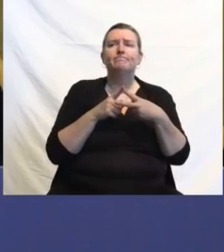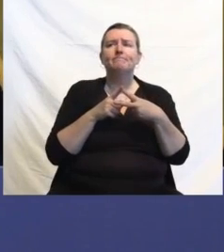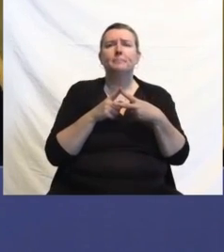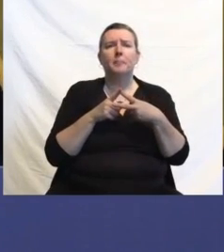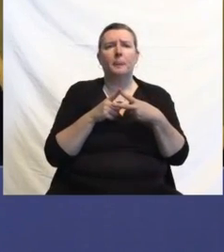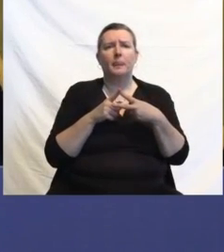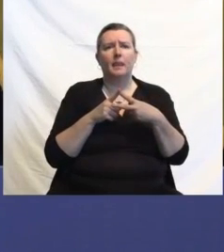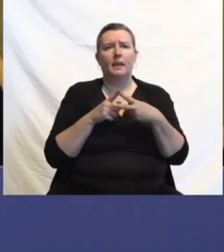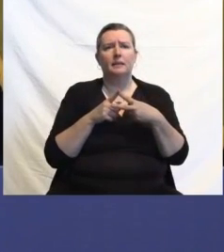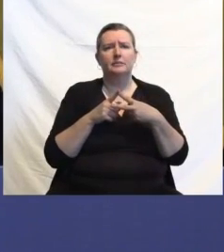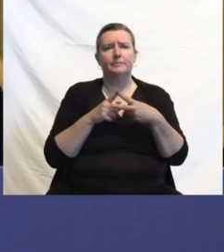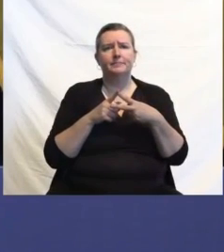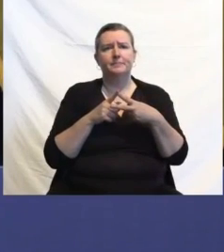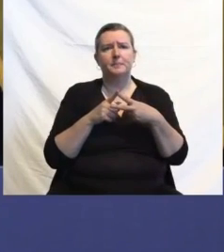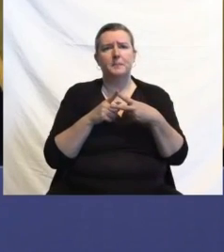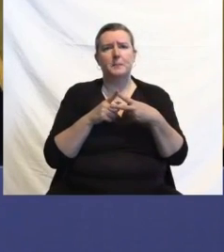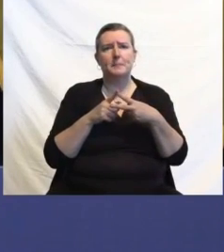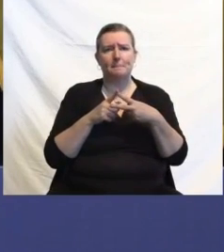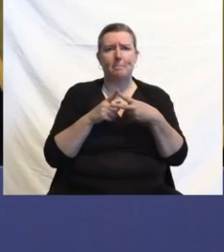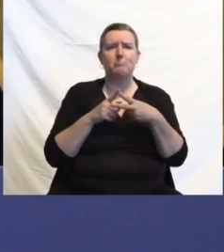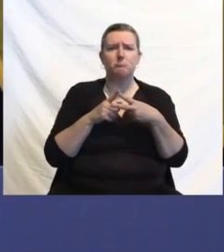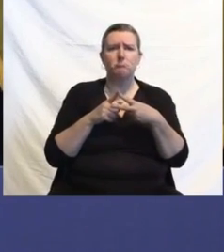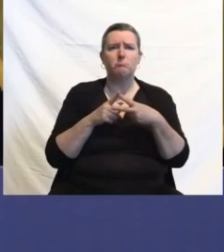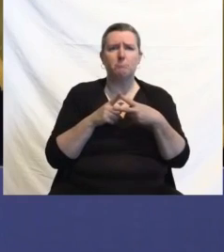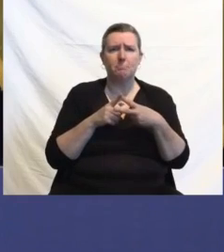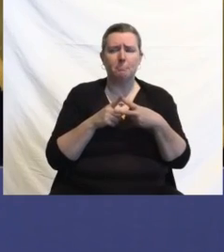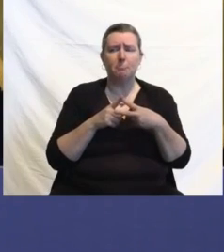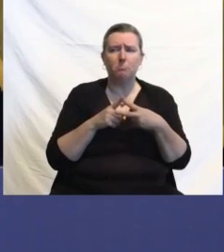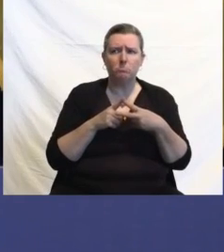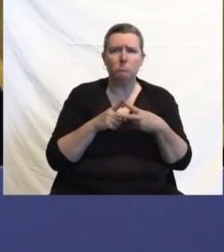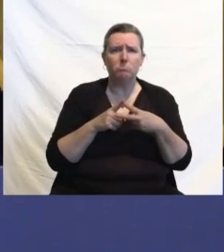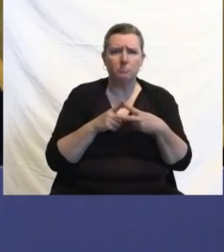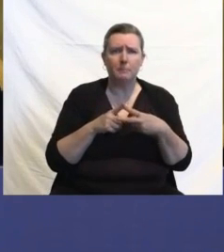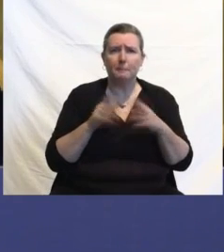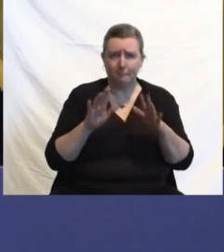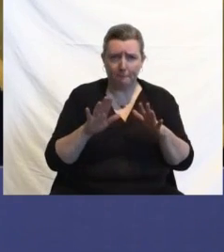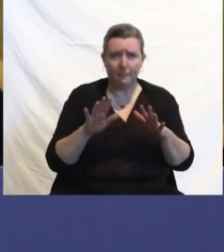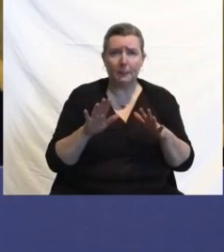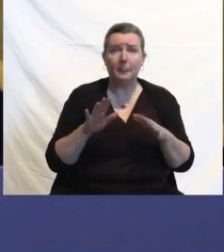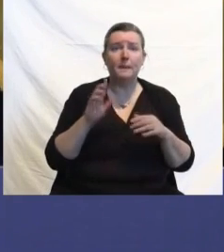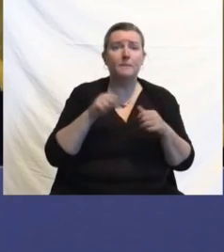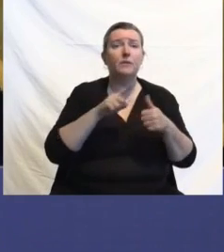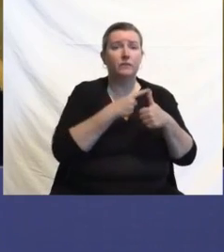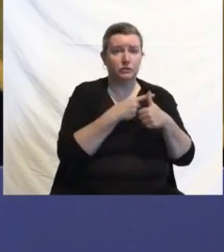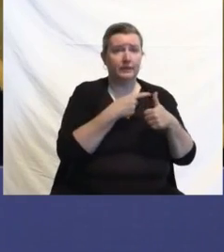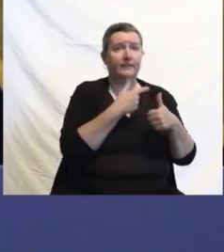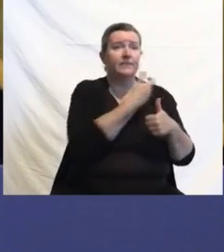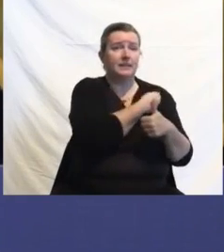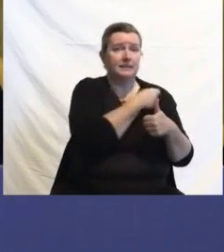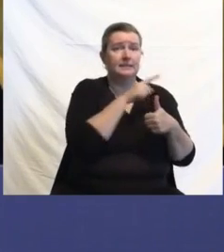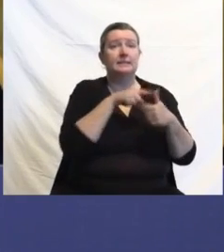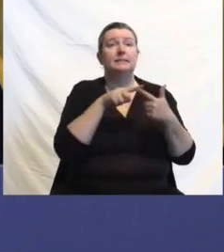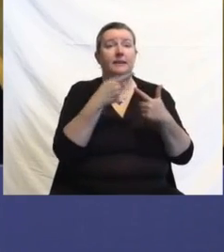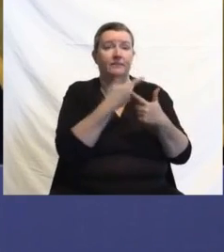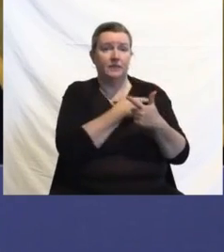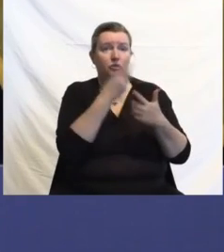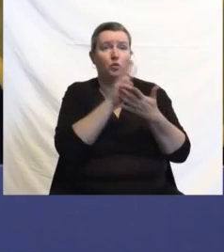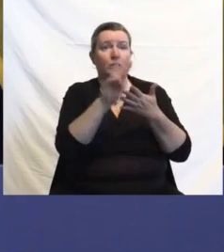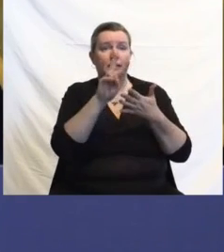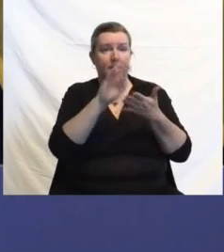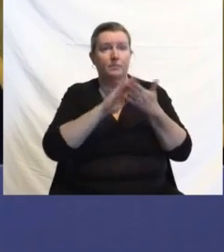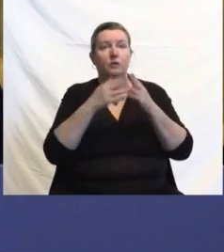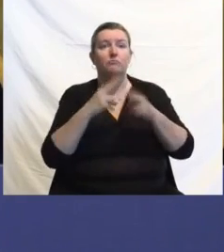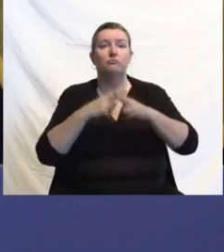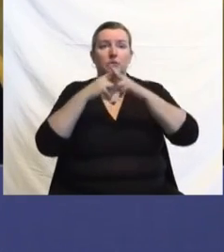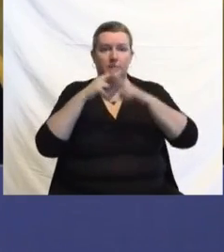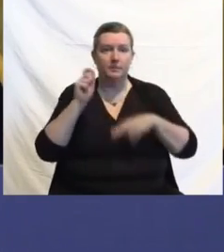on the regular base vaccination. It was two weeks after your second dose. What about for the boosters, Tina? What's